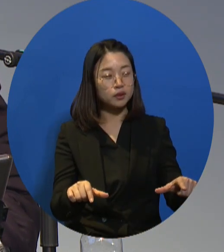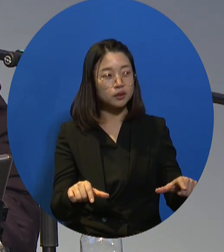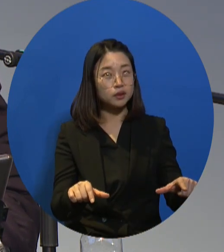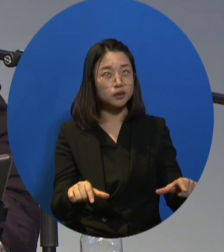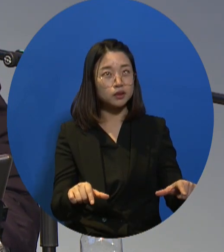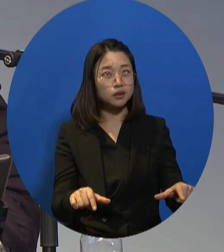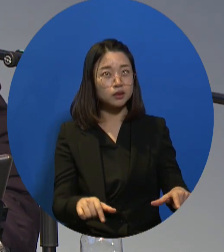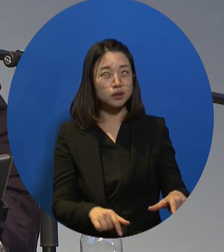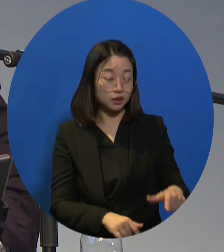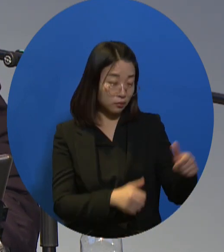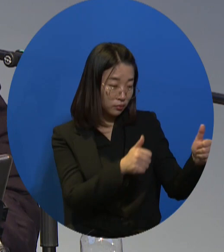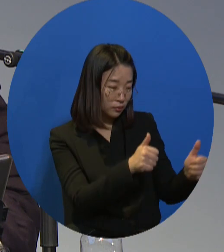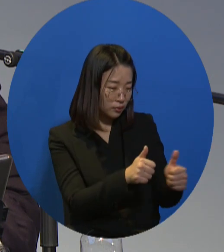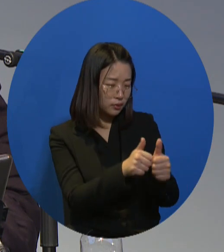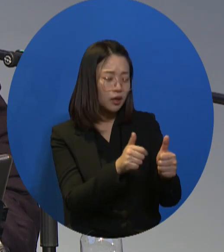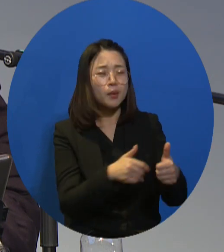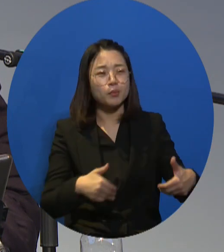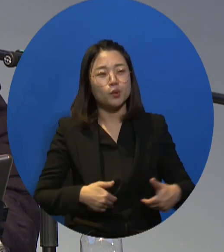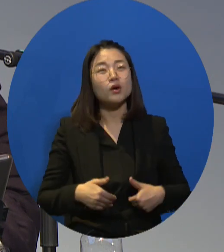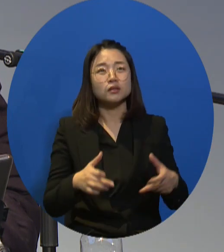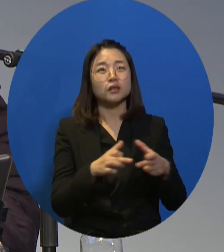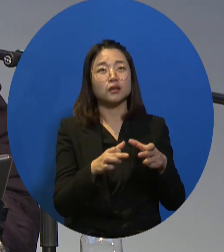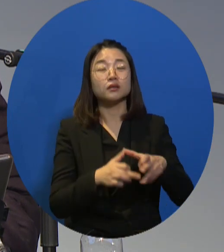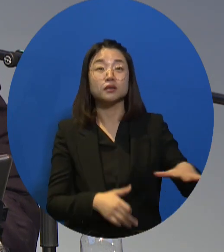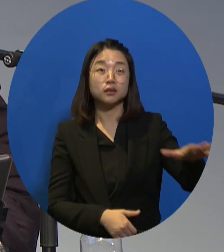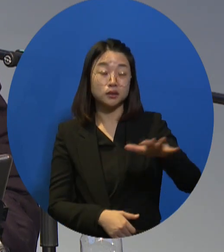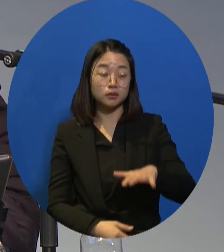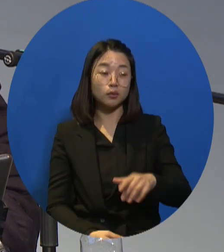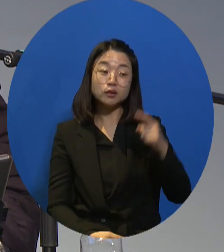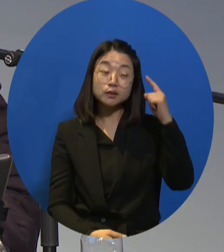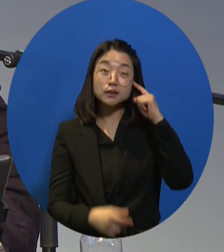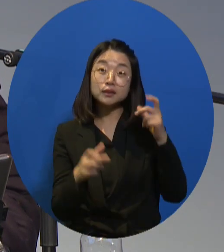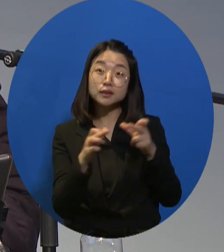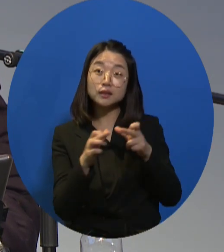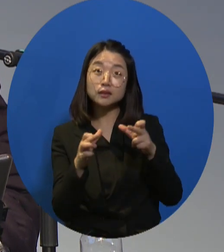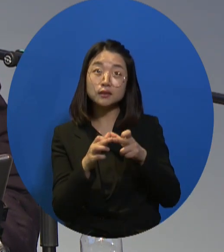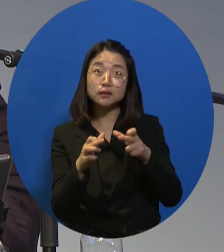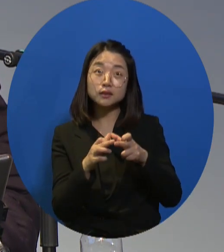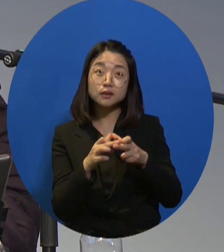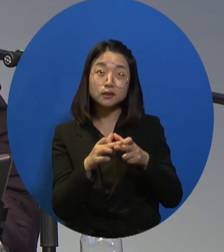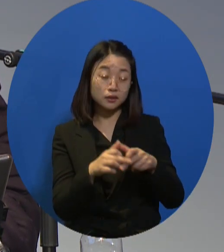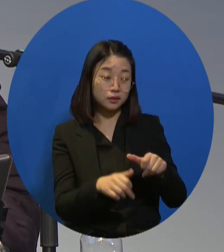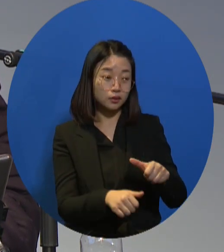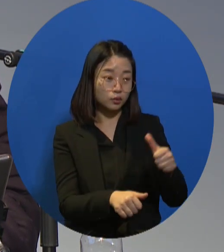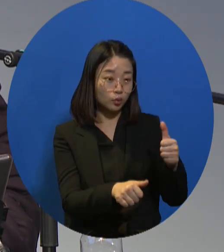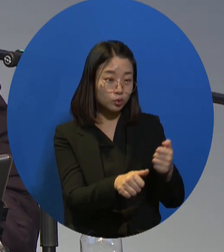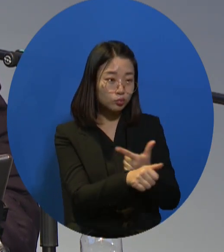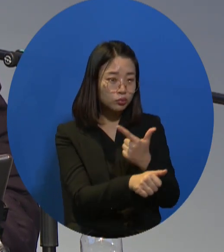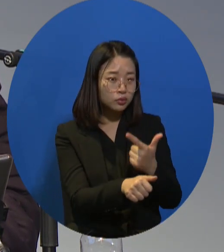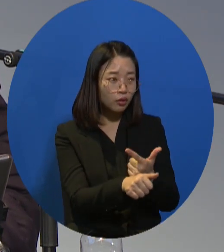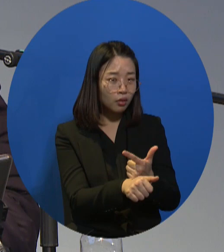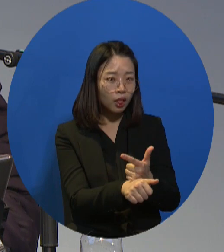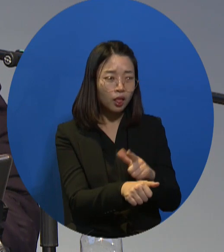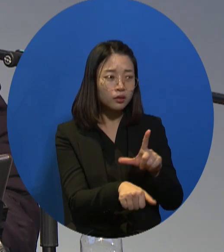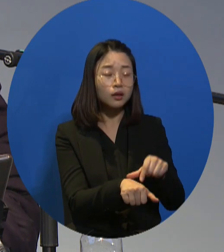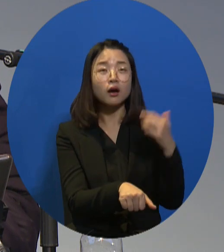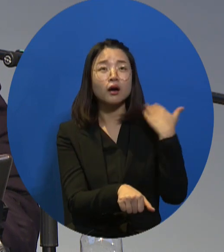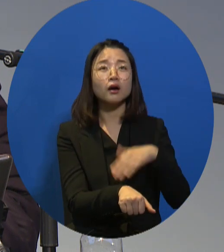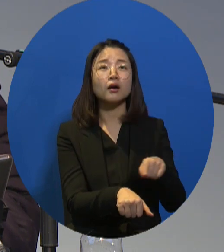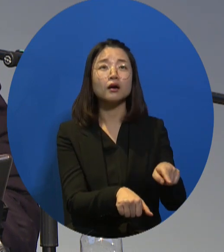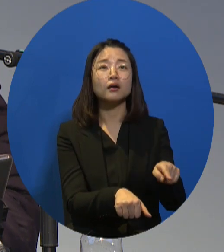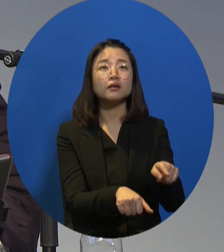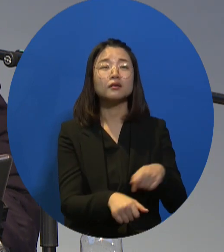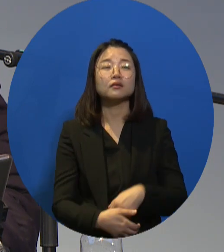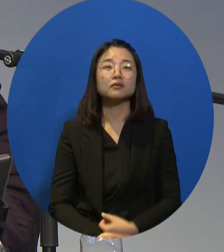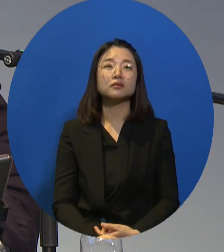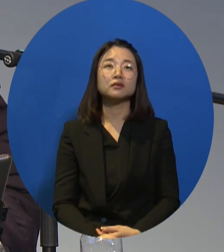who are participating in this program, they are severely disabled. They need help and support and especially for this development of